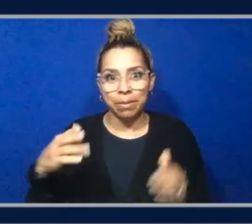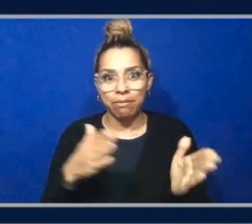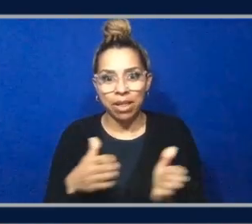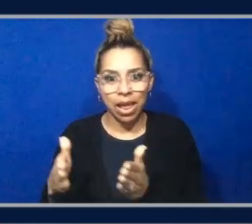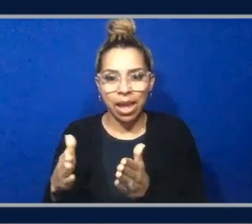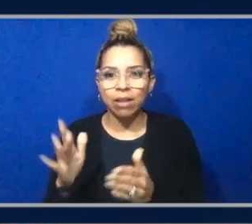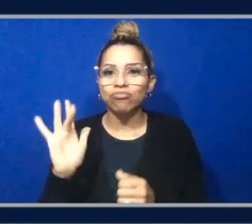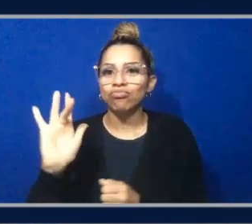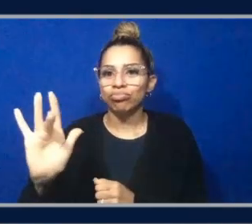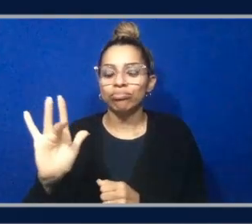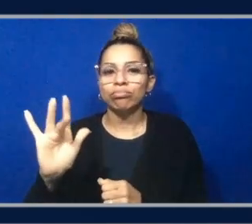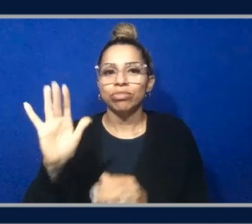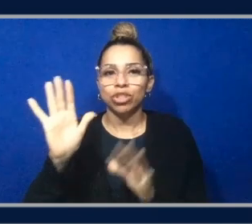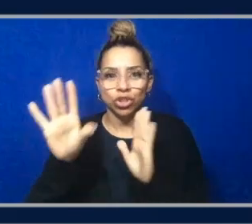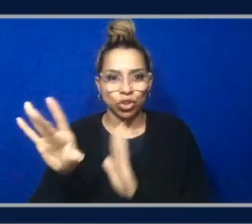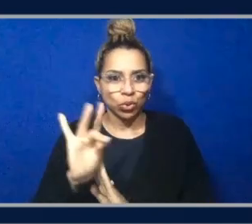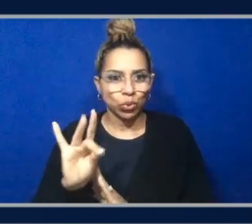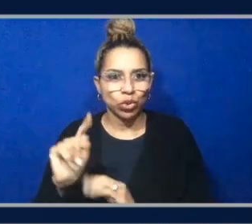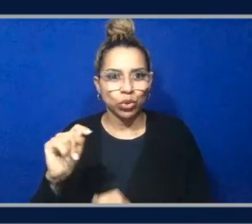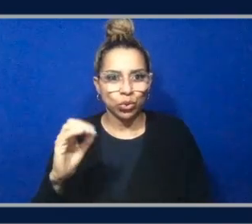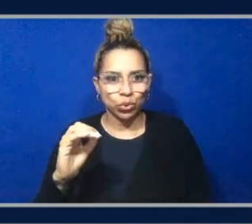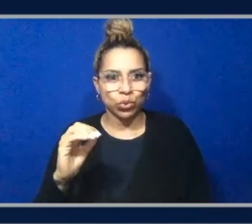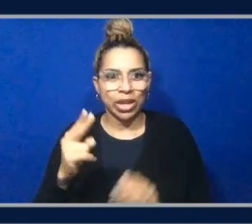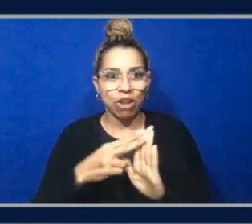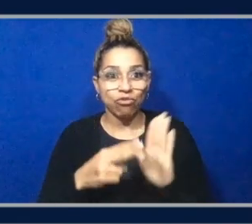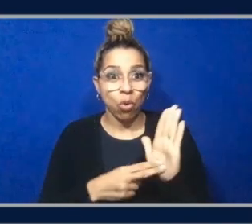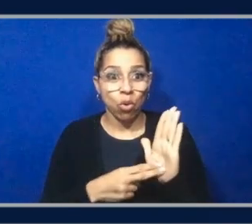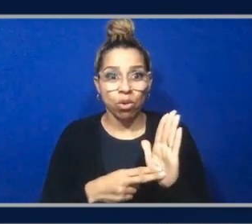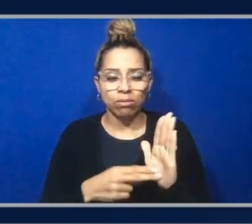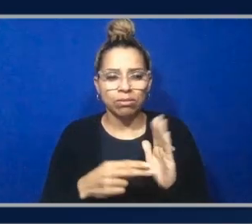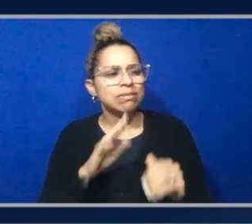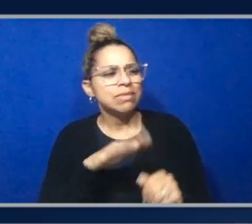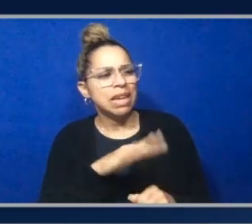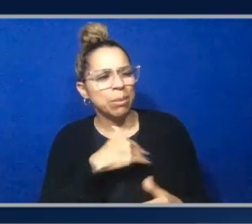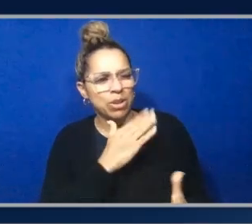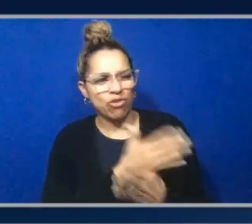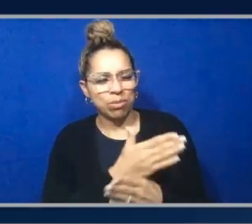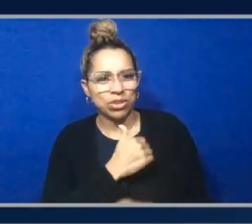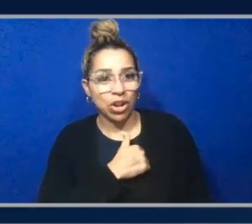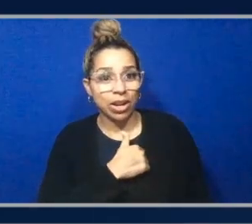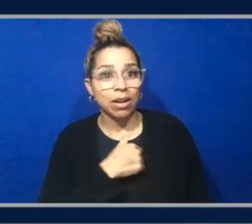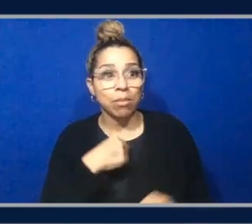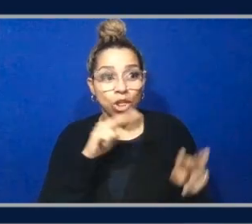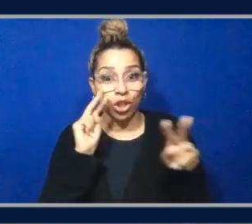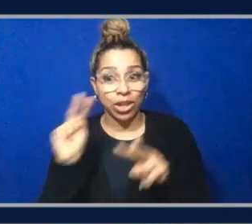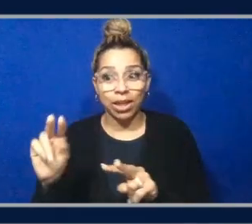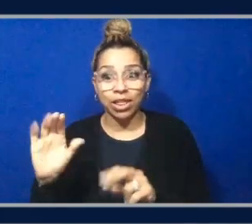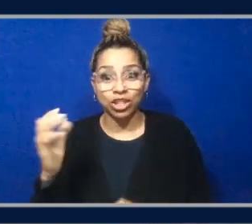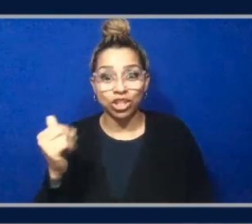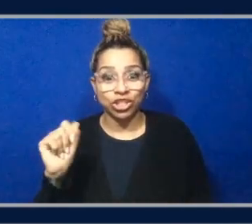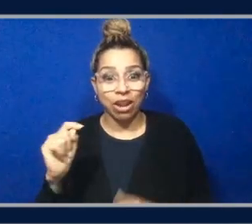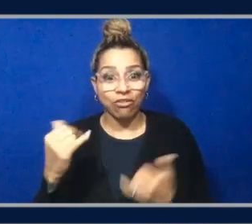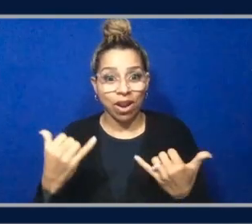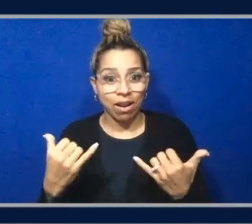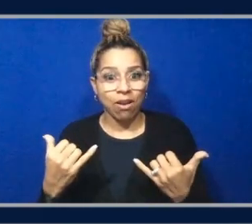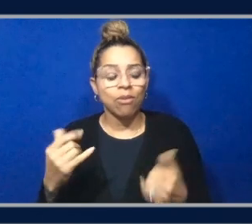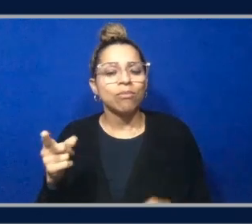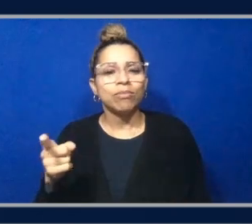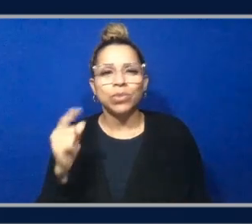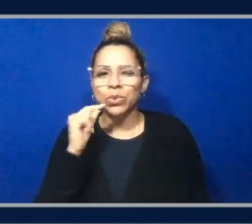into the product. I'm going to interrupt for a second. Go for it. I'm watching the chat right now. And the chat has a really cool. So